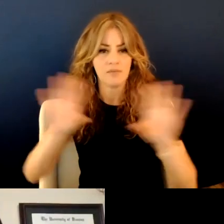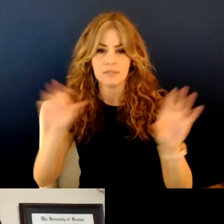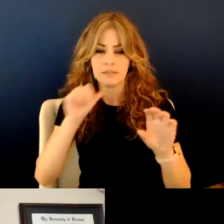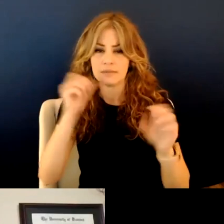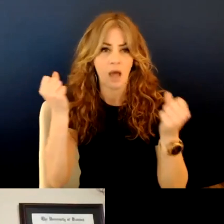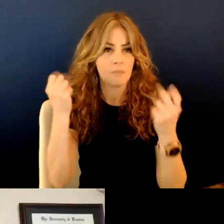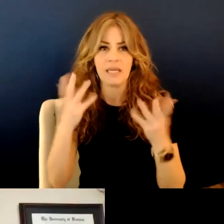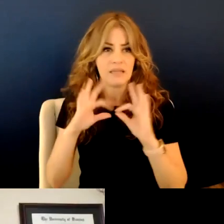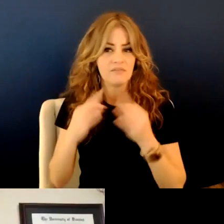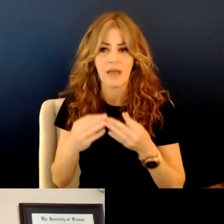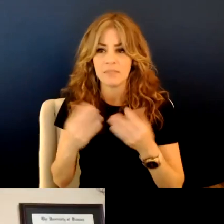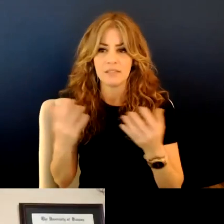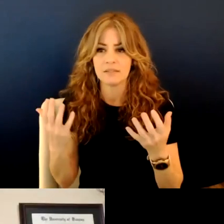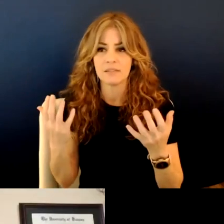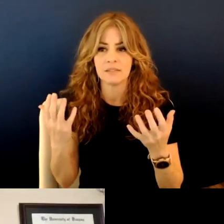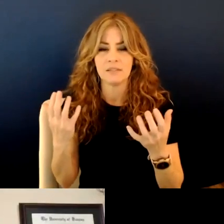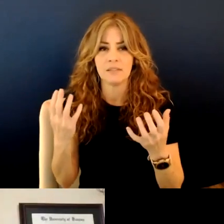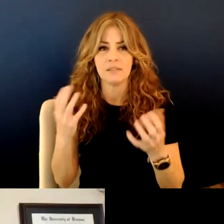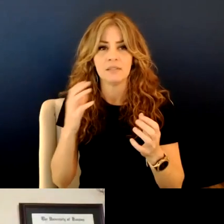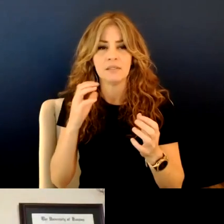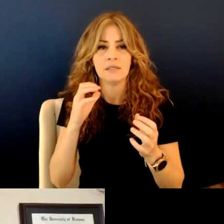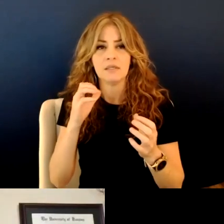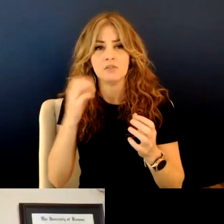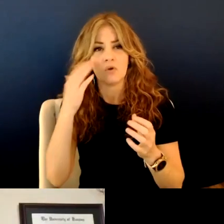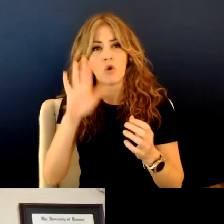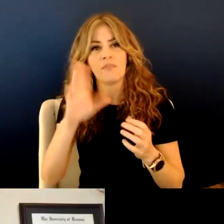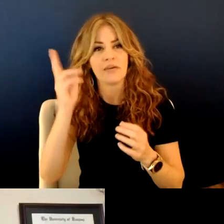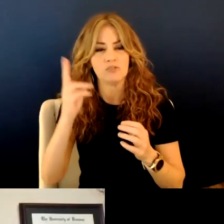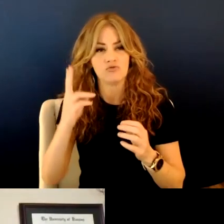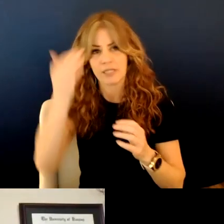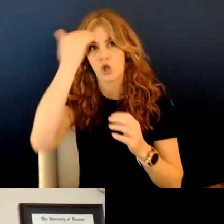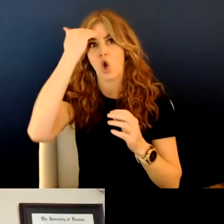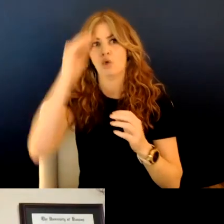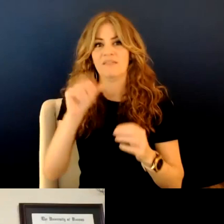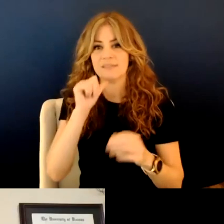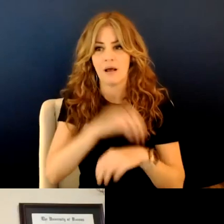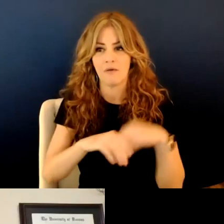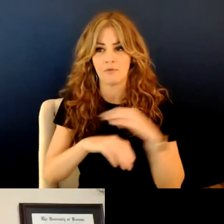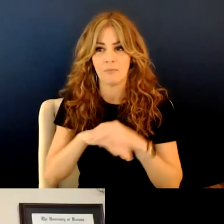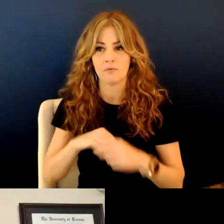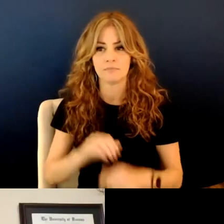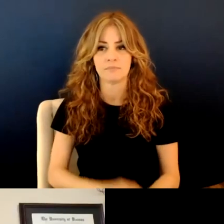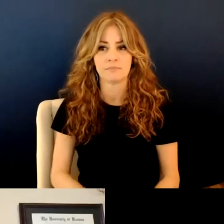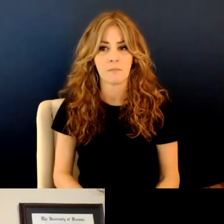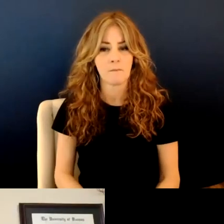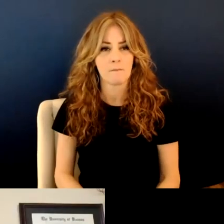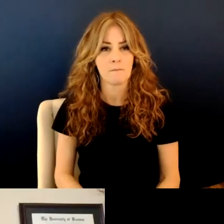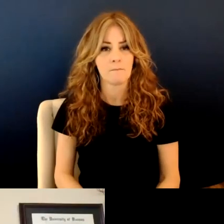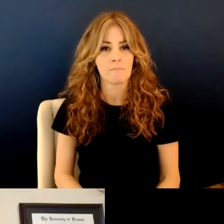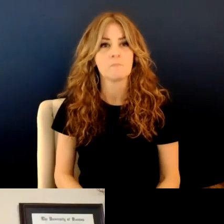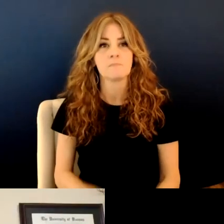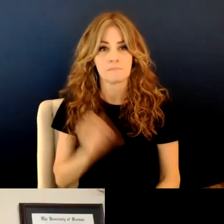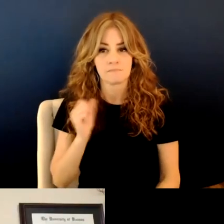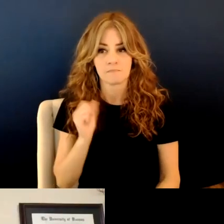families want any of their history uncovered, especially if it's uncomfortable. Um, yes,